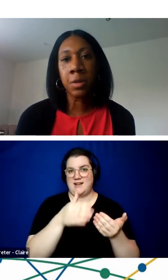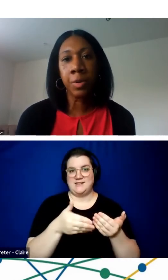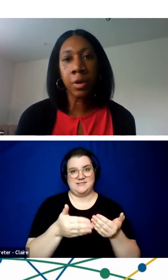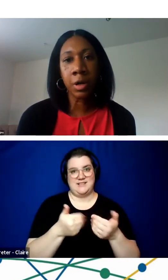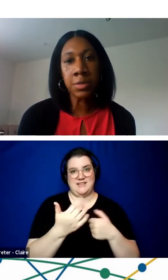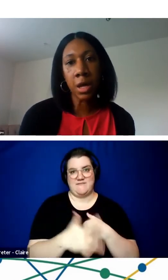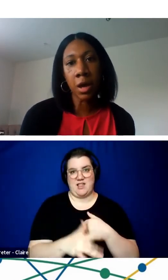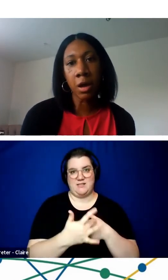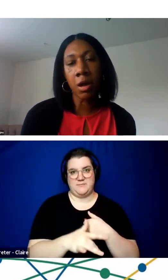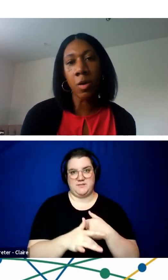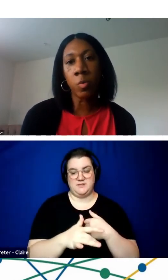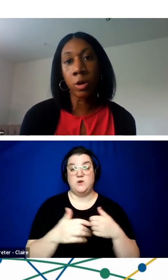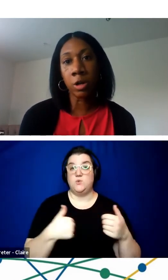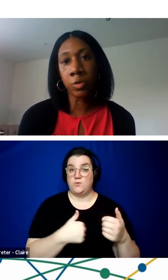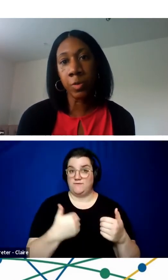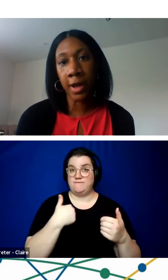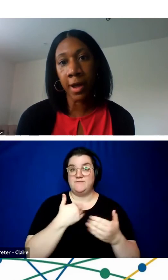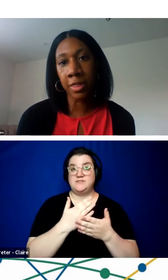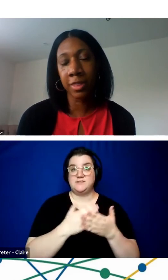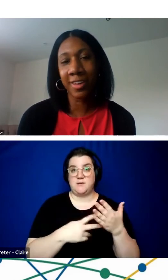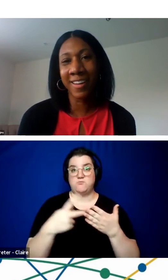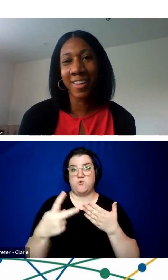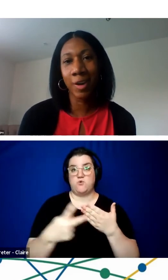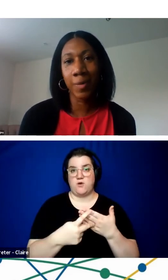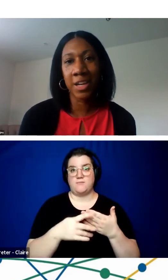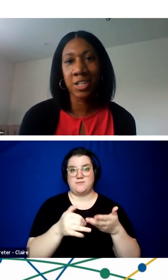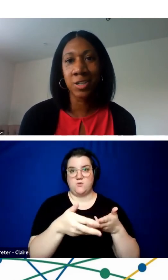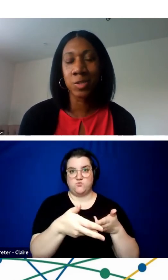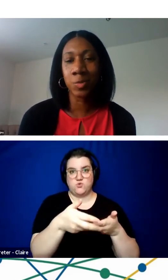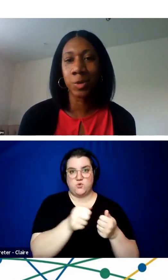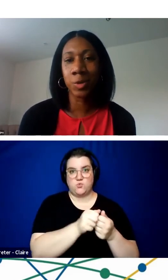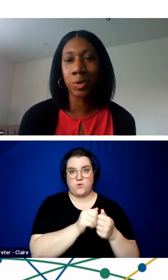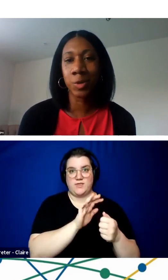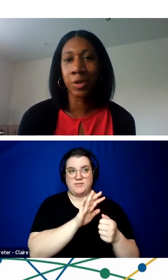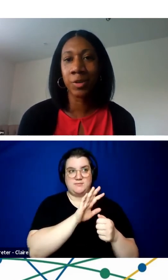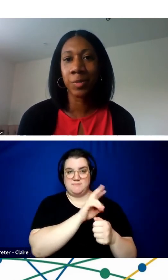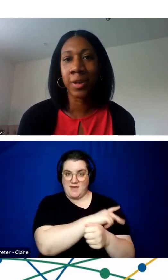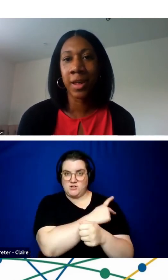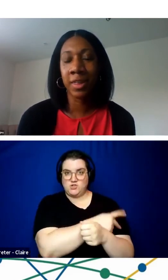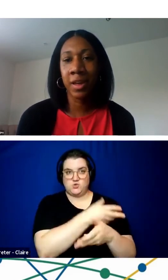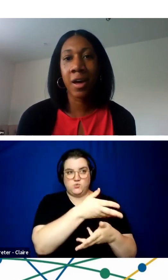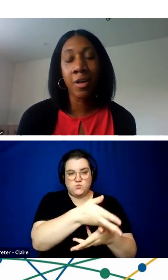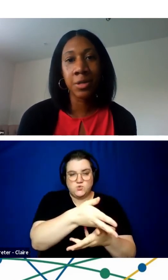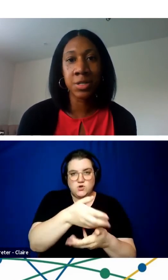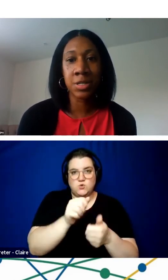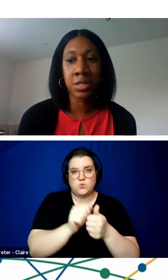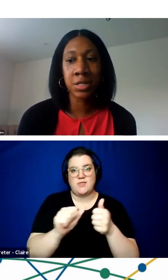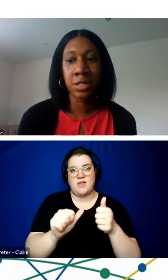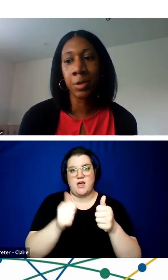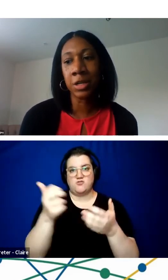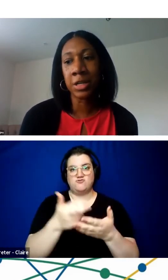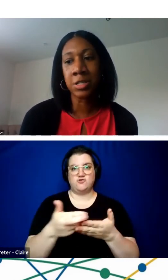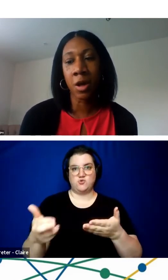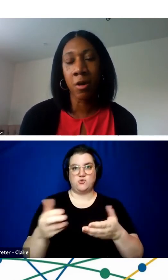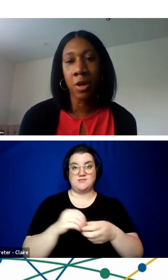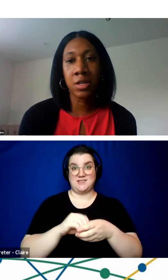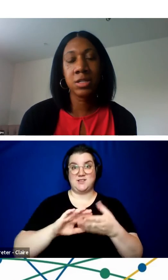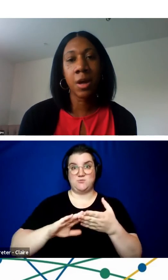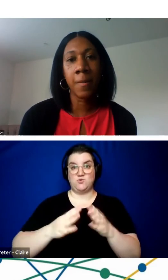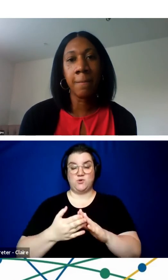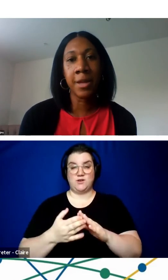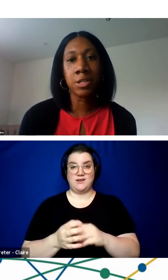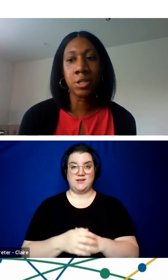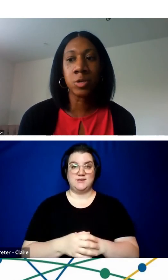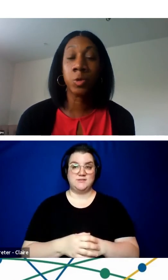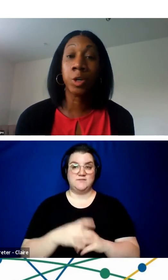we had some programs that worked with their patients, worked with other resources in the community. So